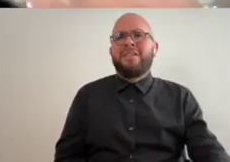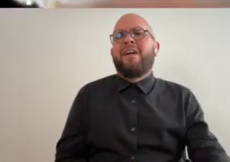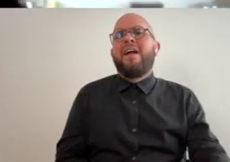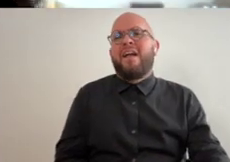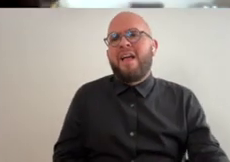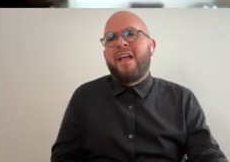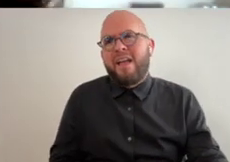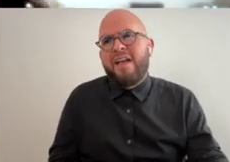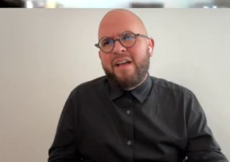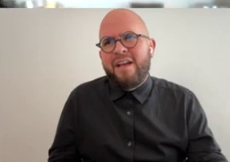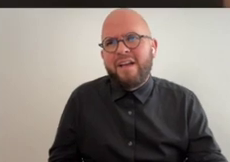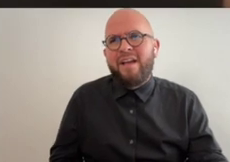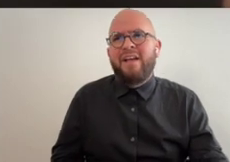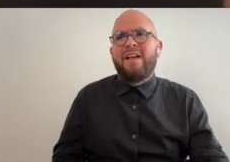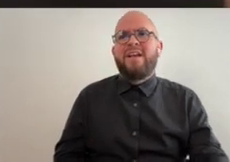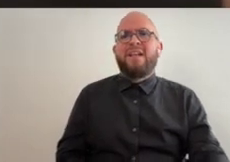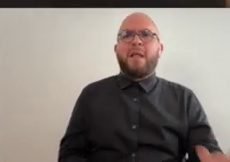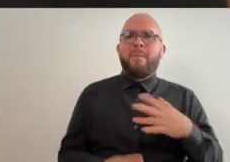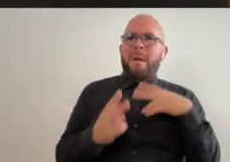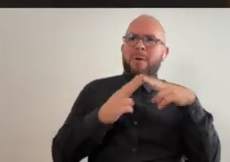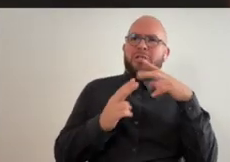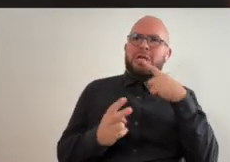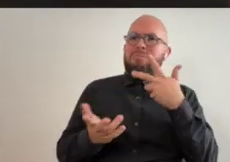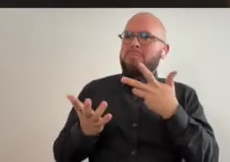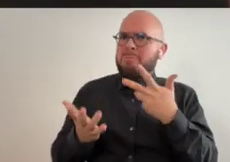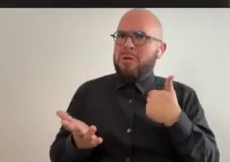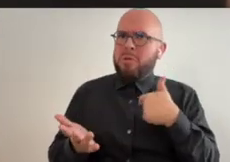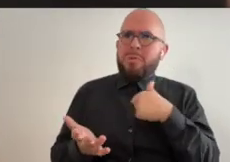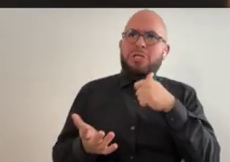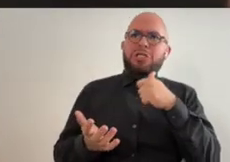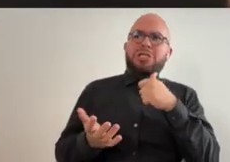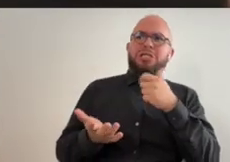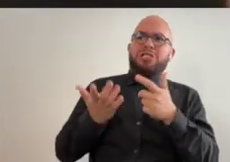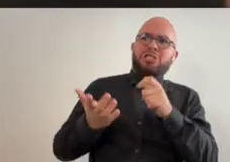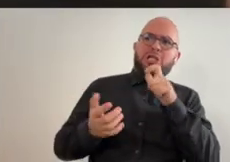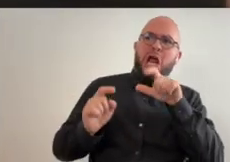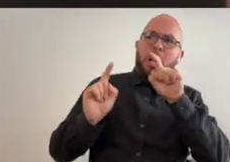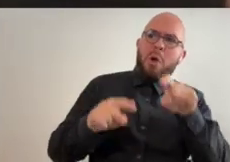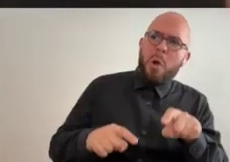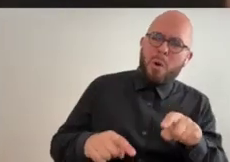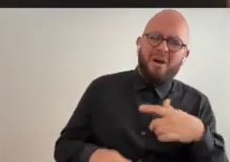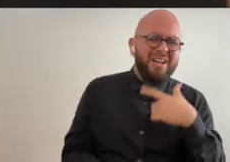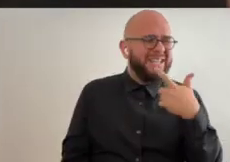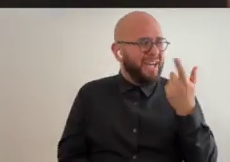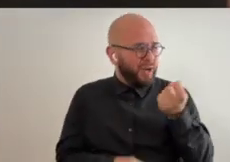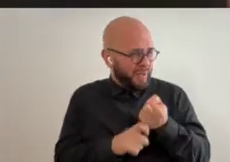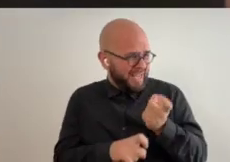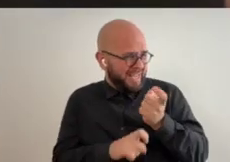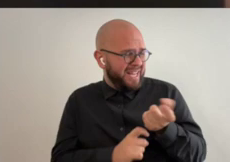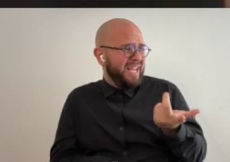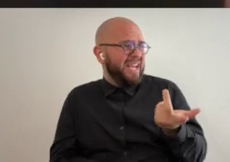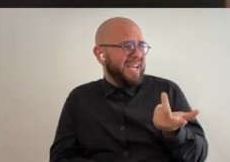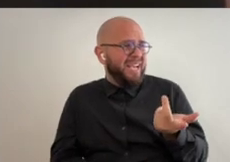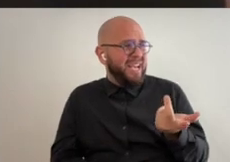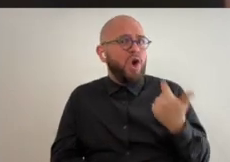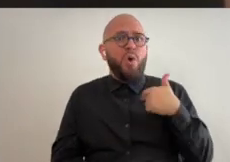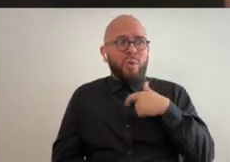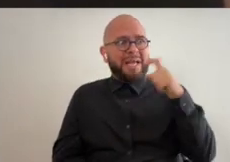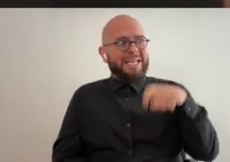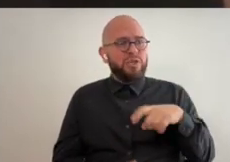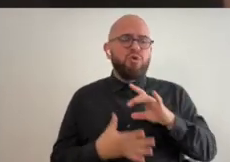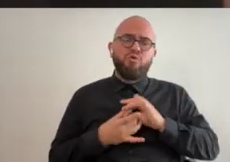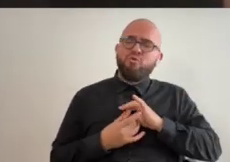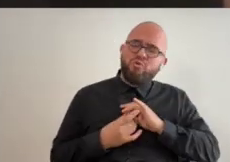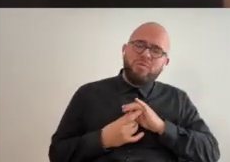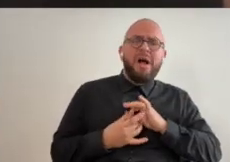and it was my partner was like maybe we should not go i was like are you kidding me it's like if we ever needed to